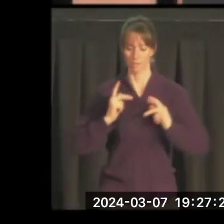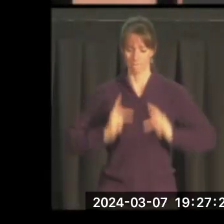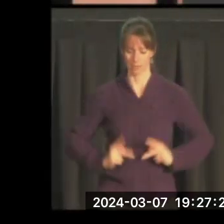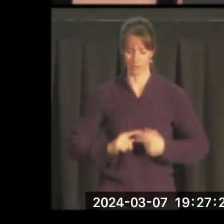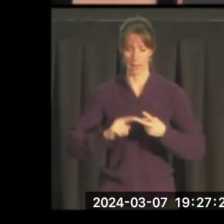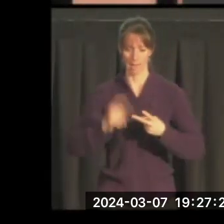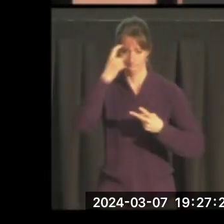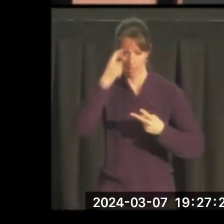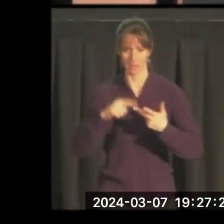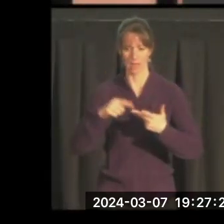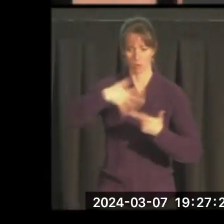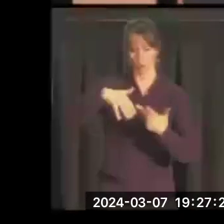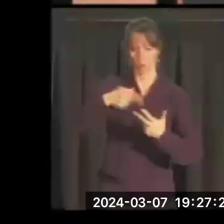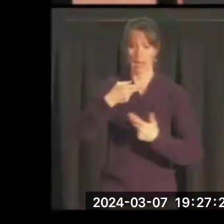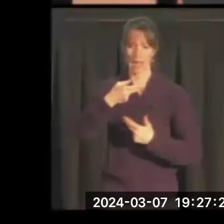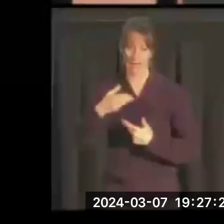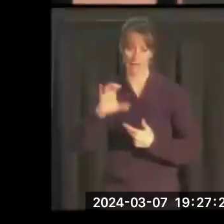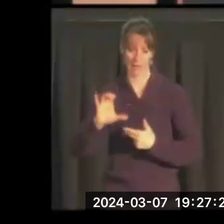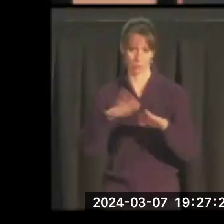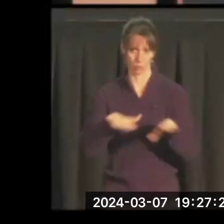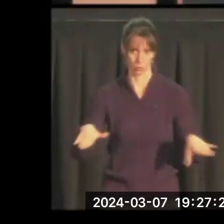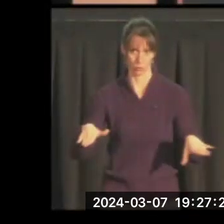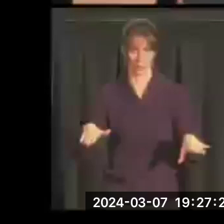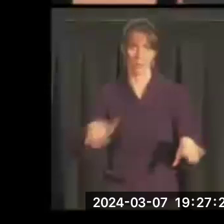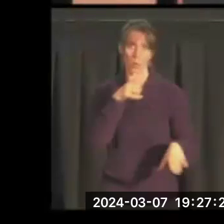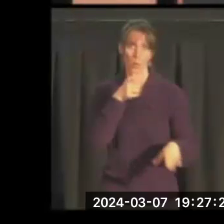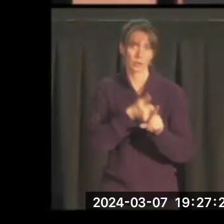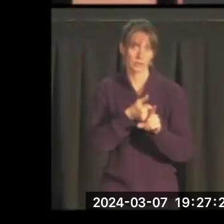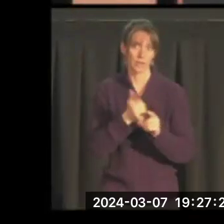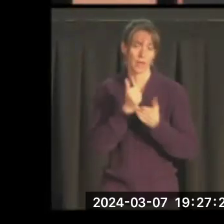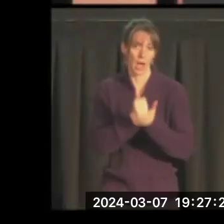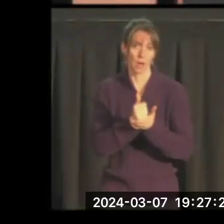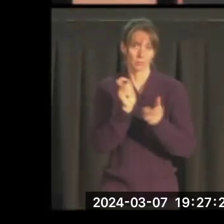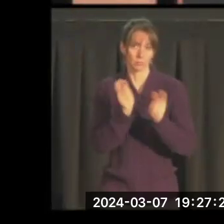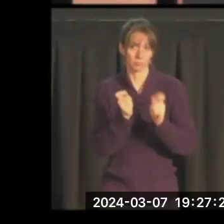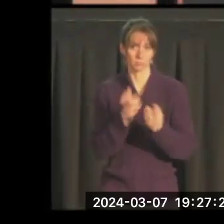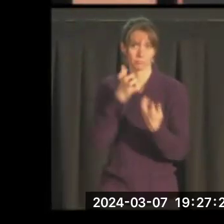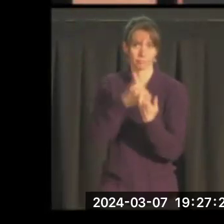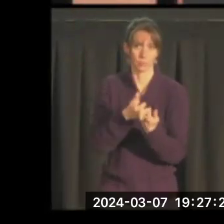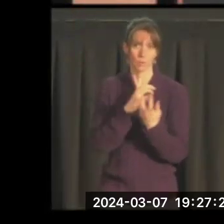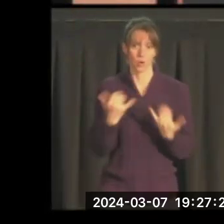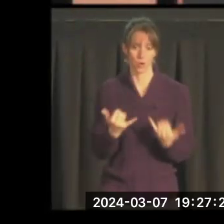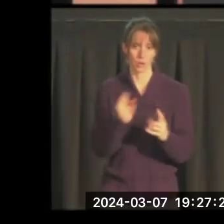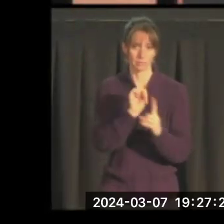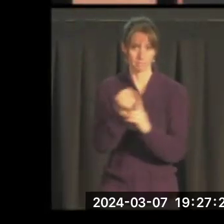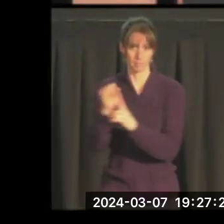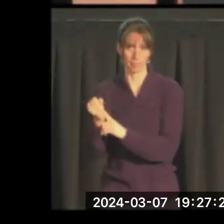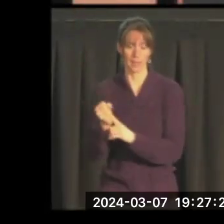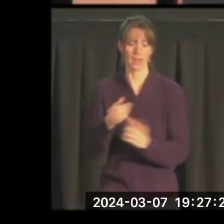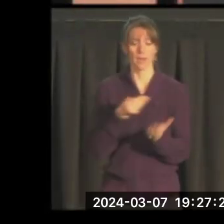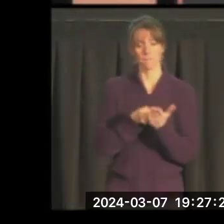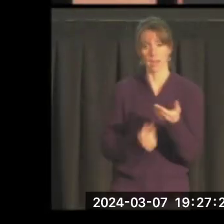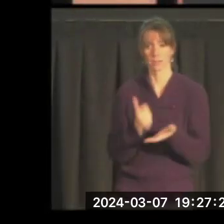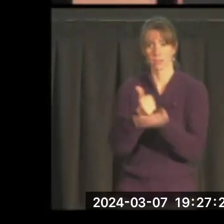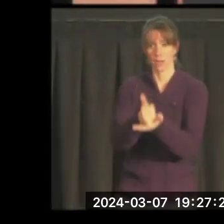mentally, and socially handicapped children, whom she helps to adjust to current conditions. Financial assistance